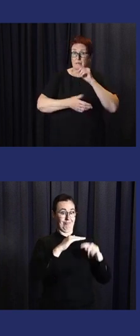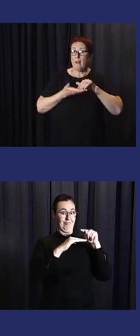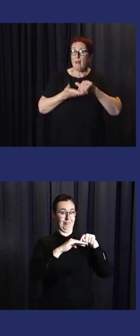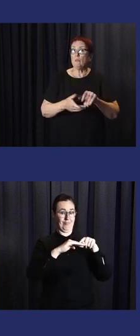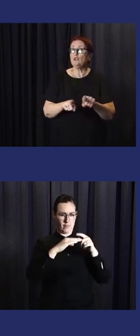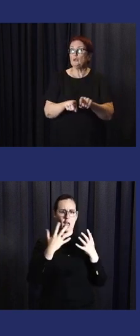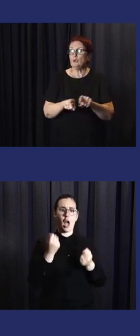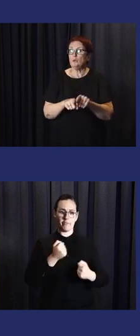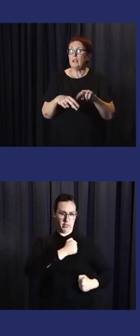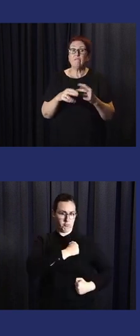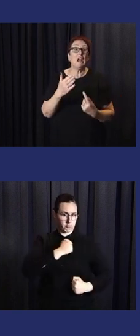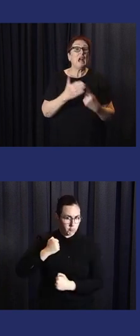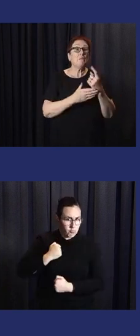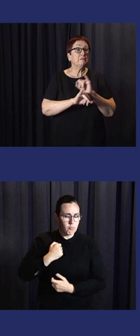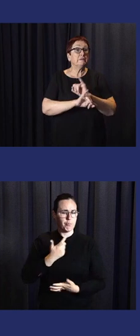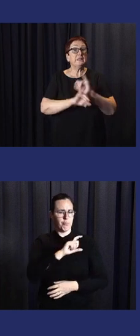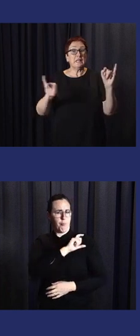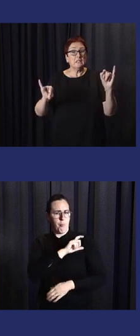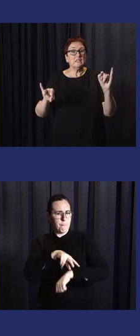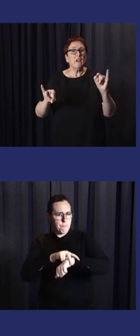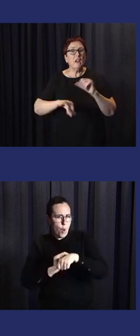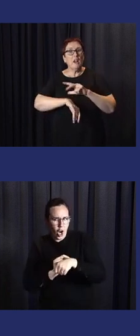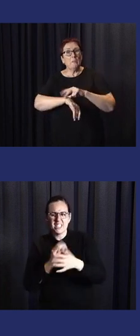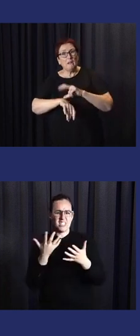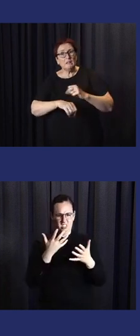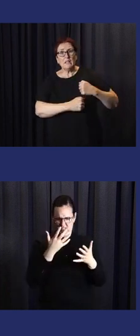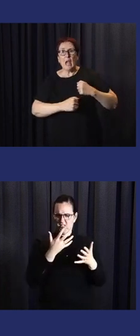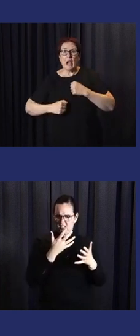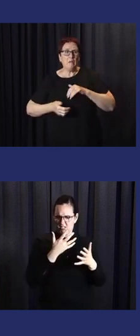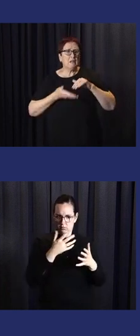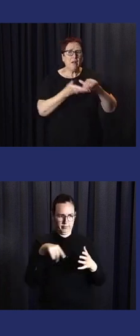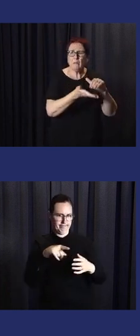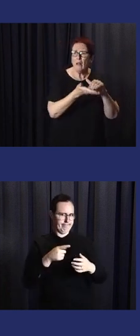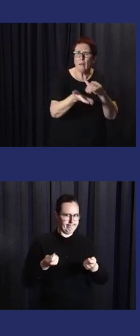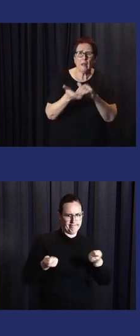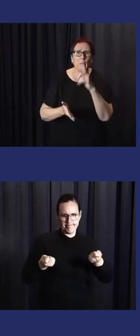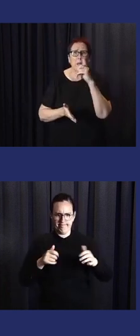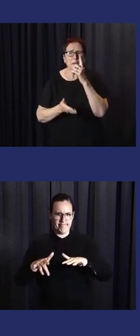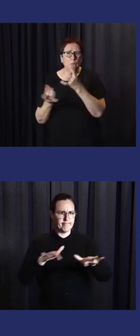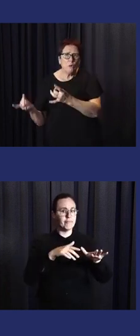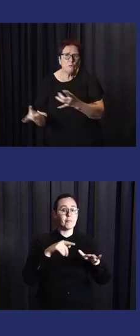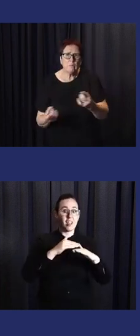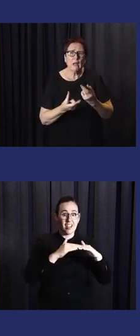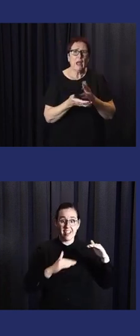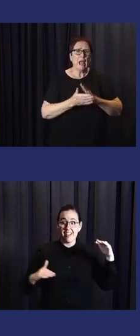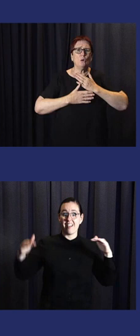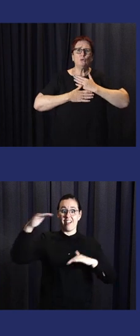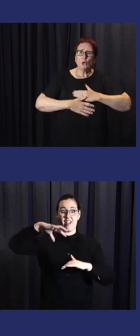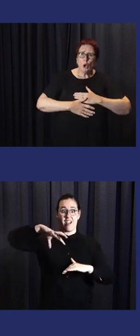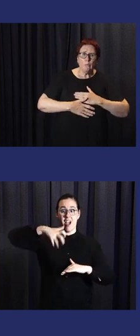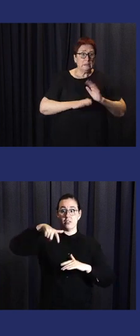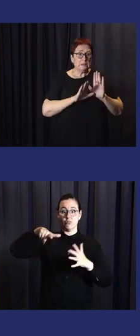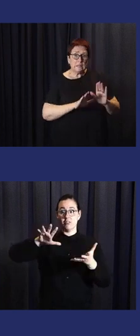and the police to help in case of natural disaster occur. They can